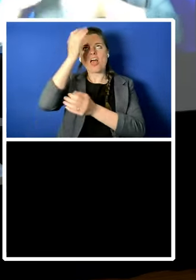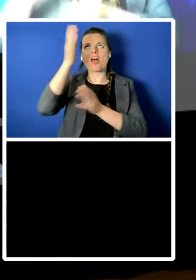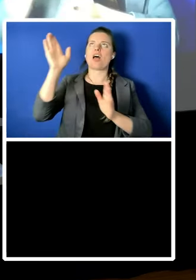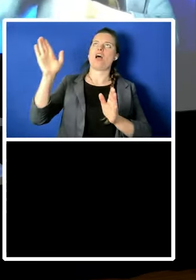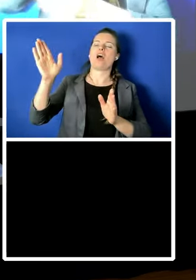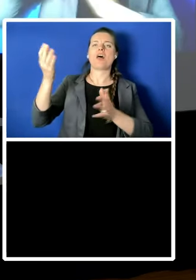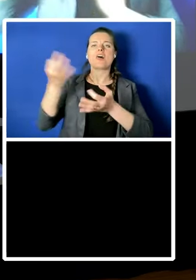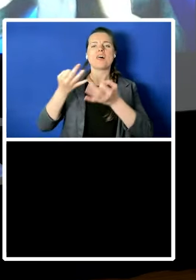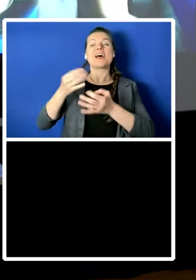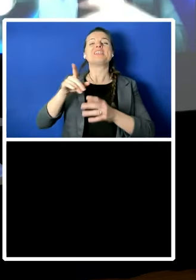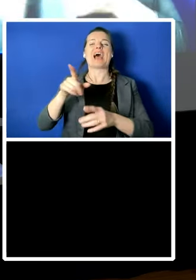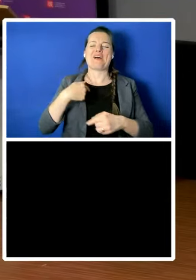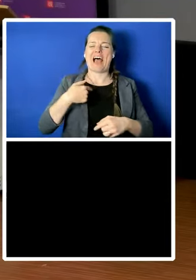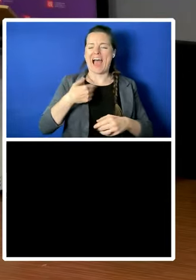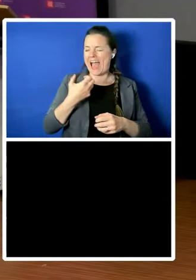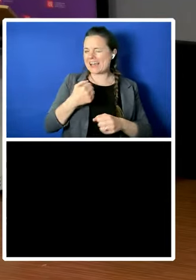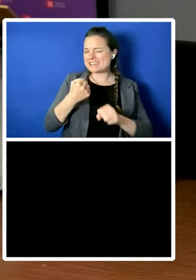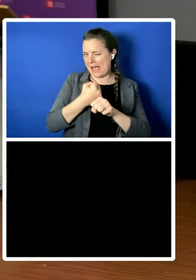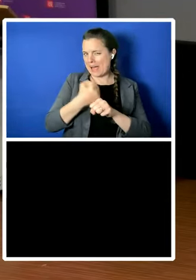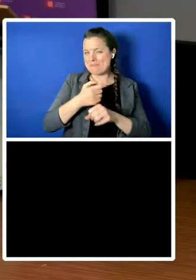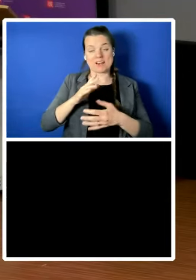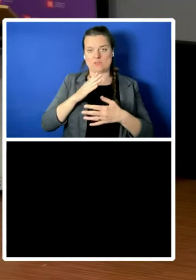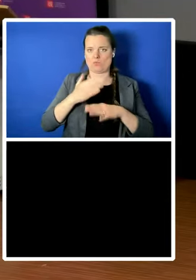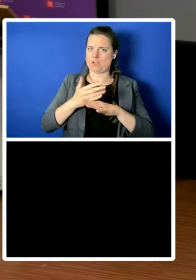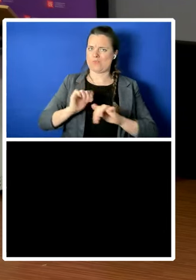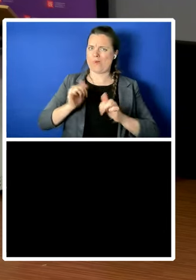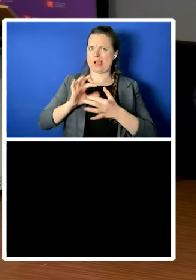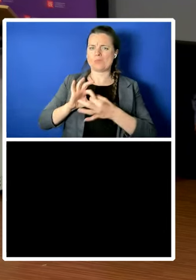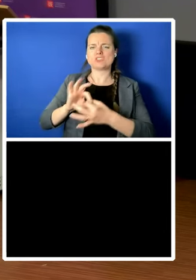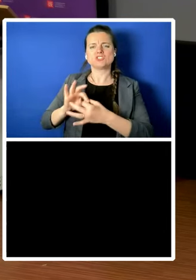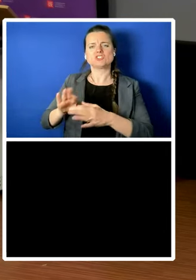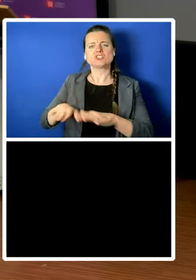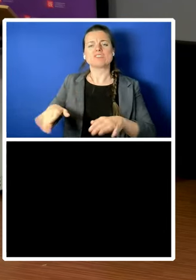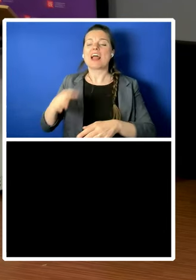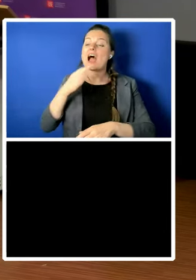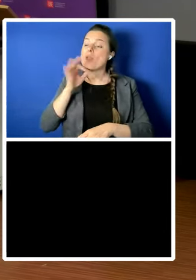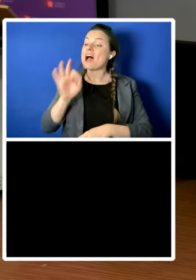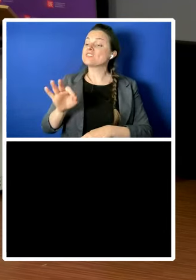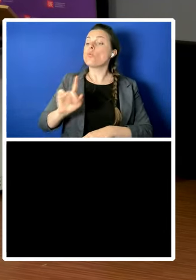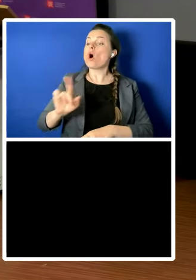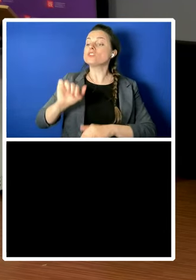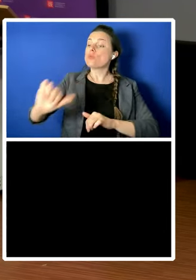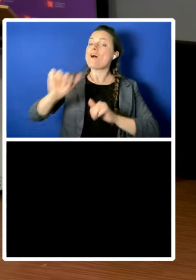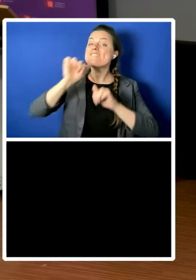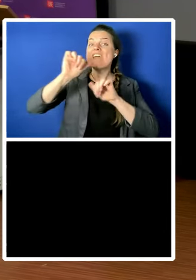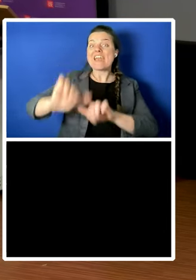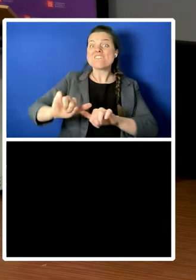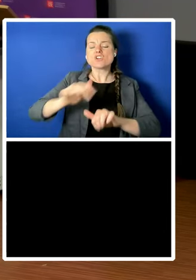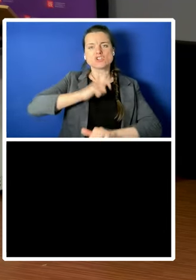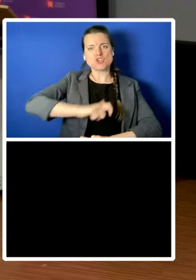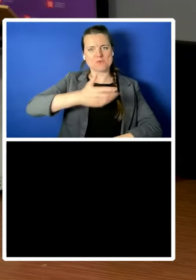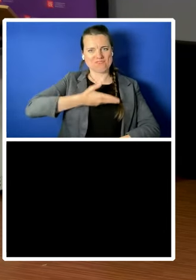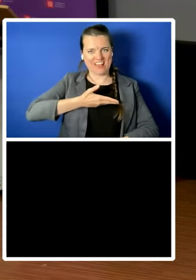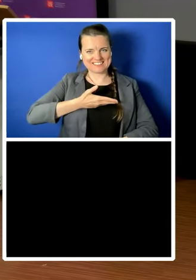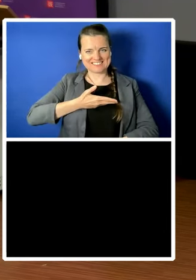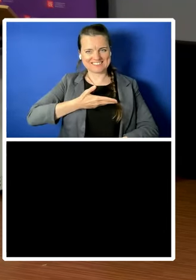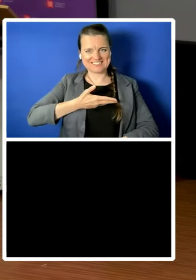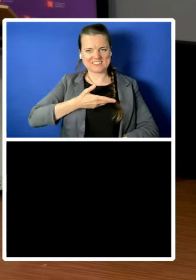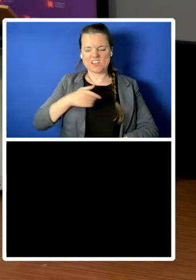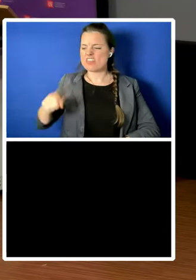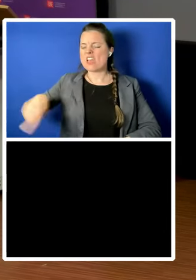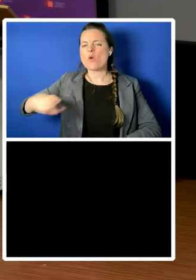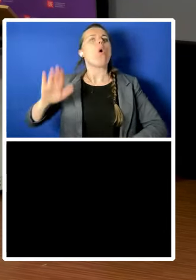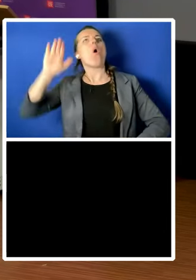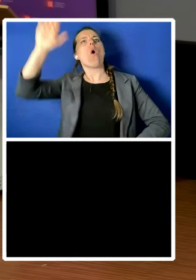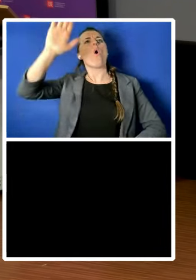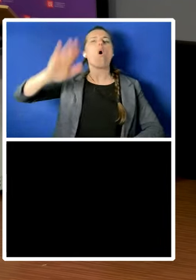and the younger the better what's your favorite human rights I mean you know do you know free speech that's